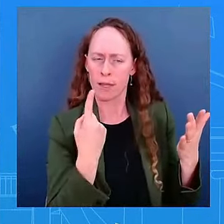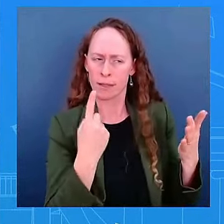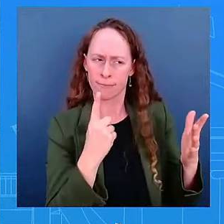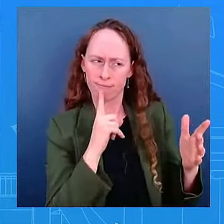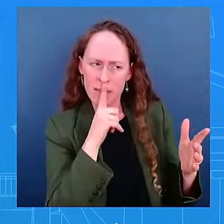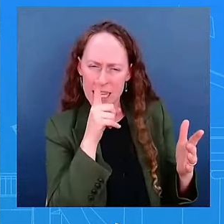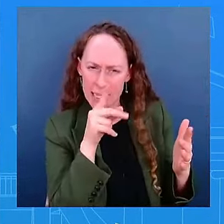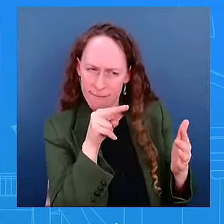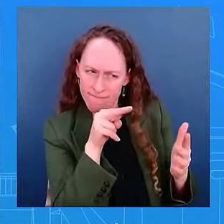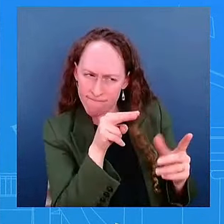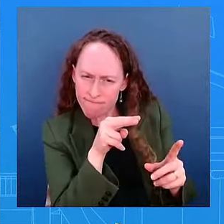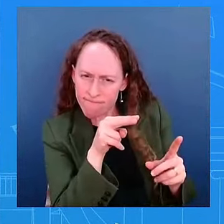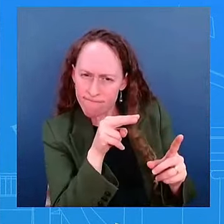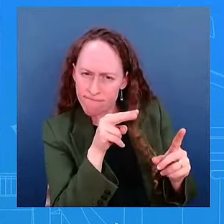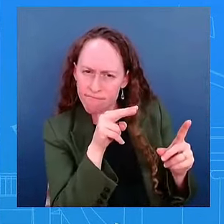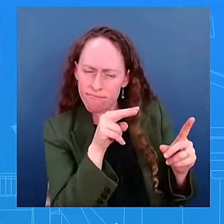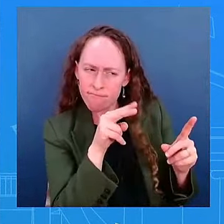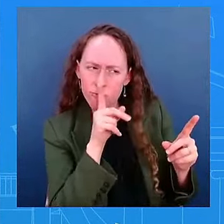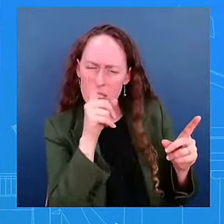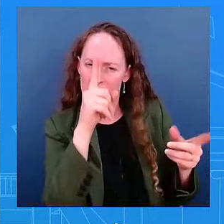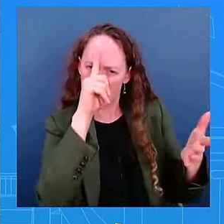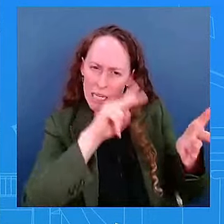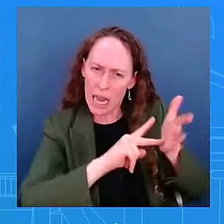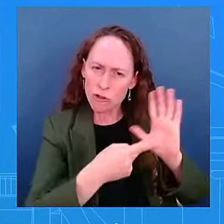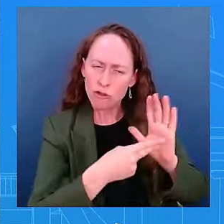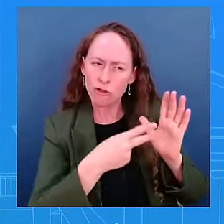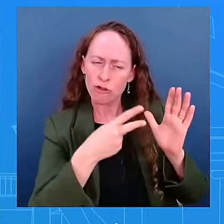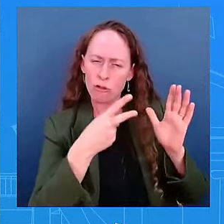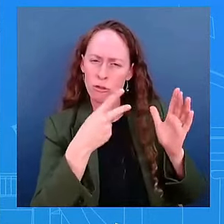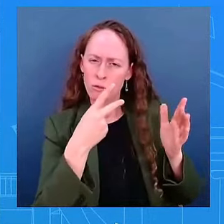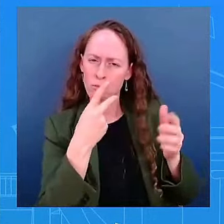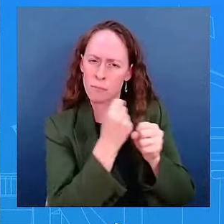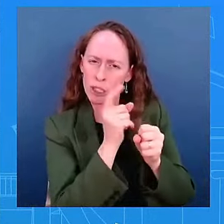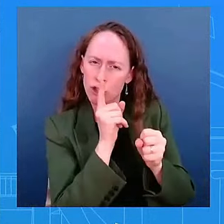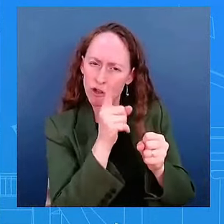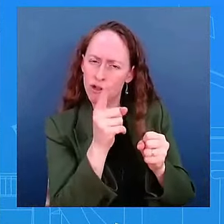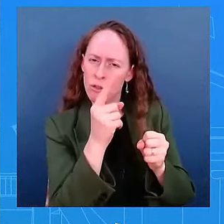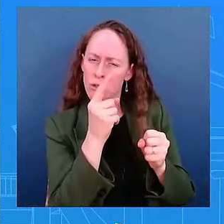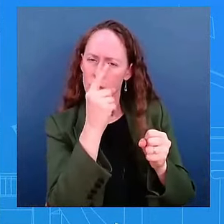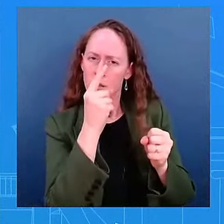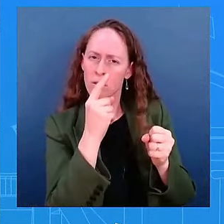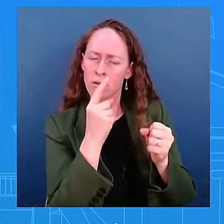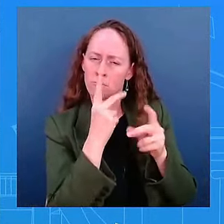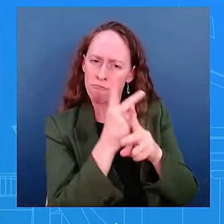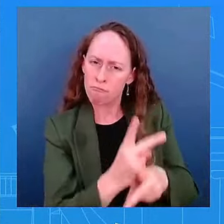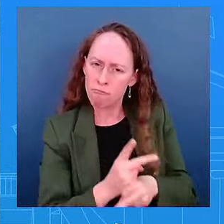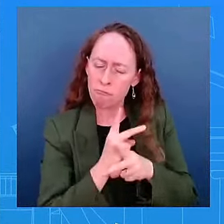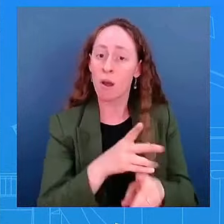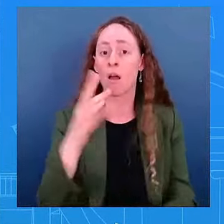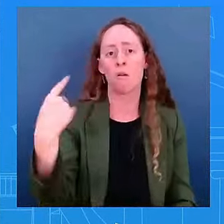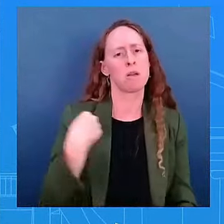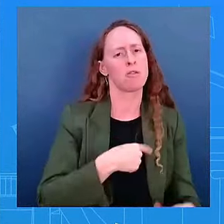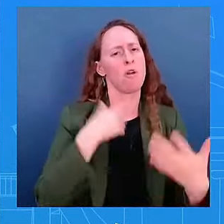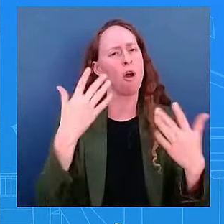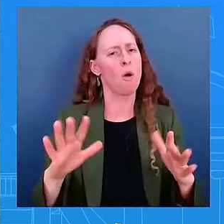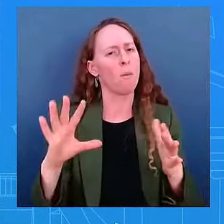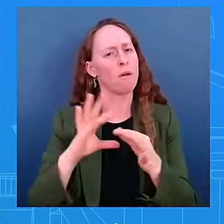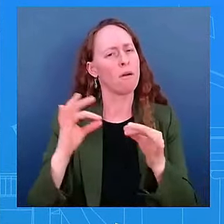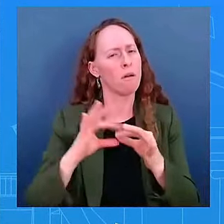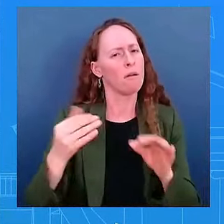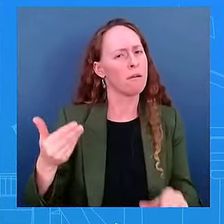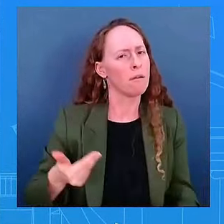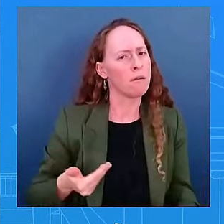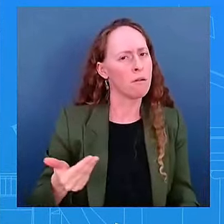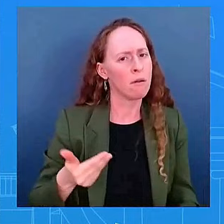And as you've heard us say many, many times, again, I mentioned the National Security Advisor, Jake Sullivan, we are pursuing competition without